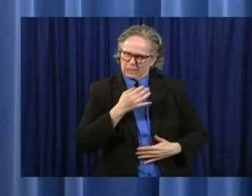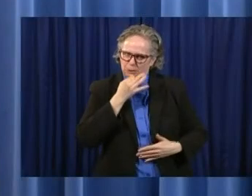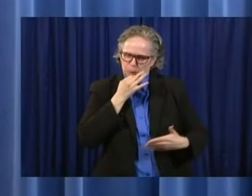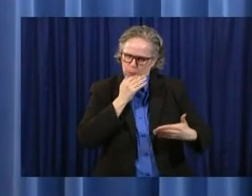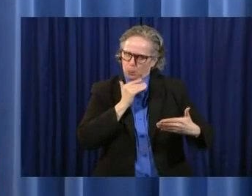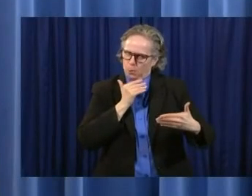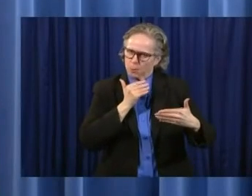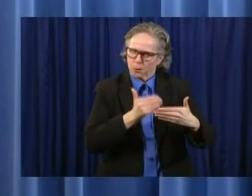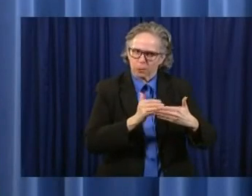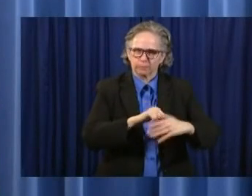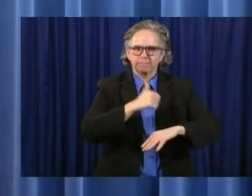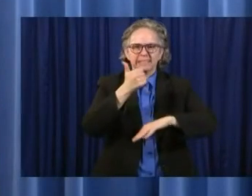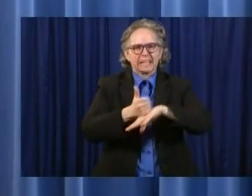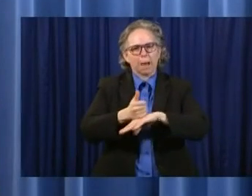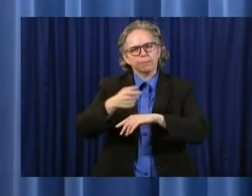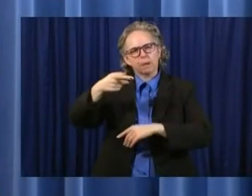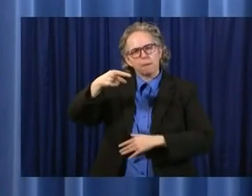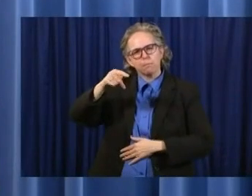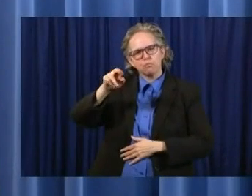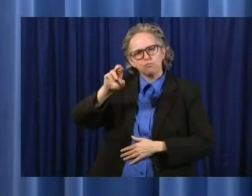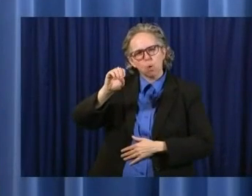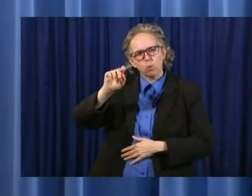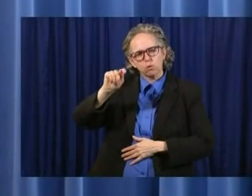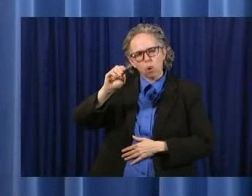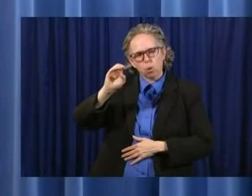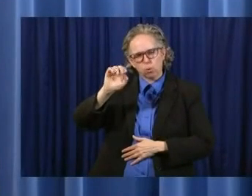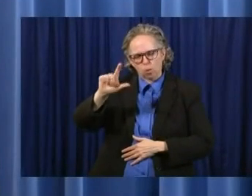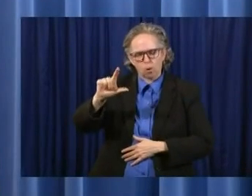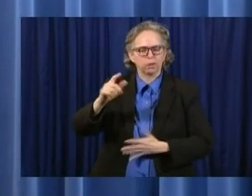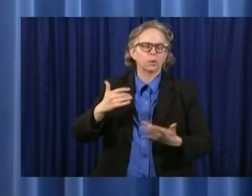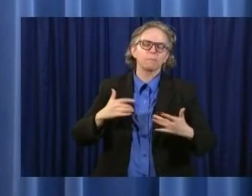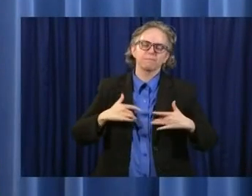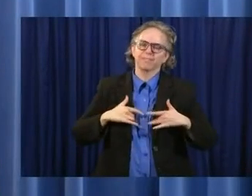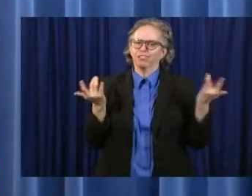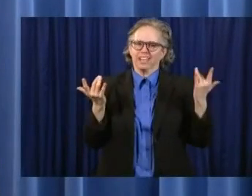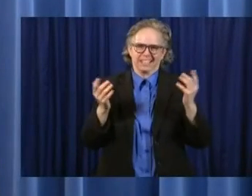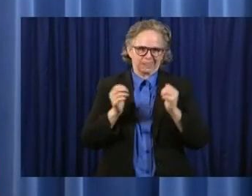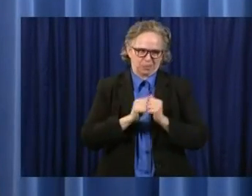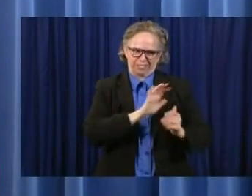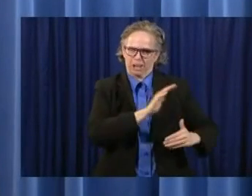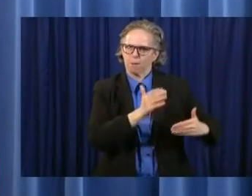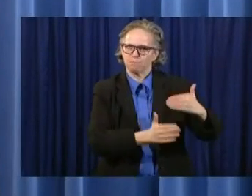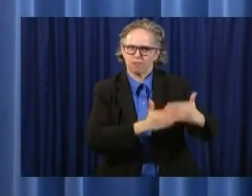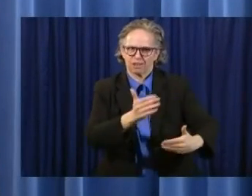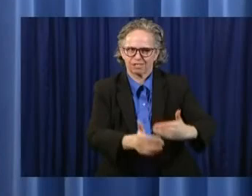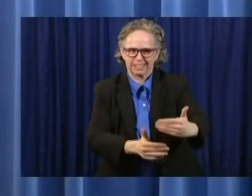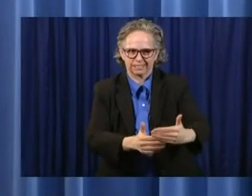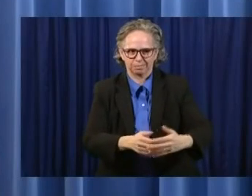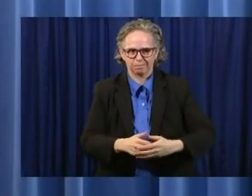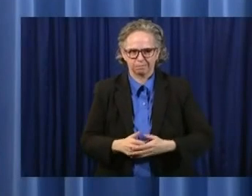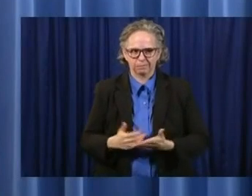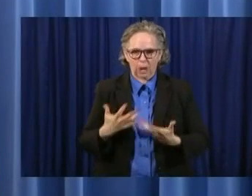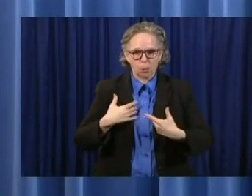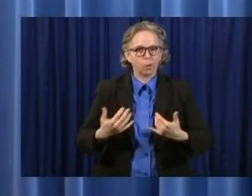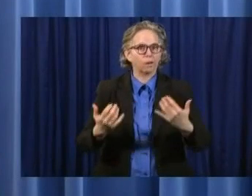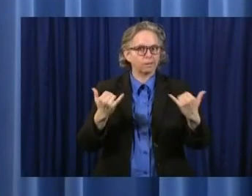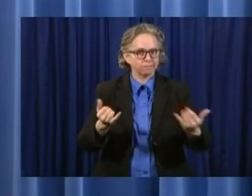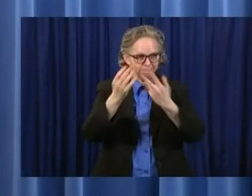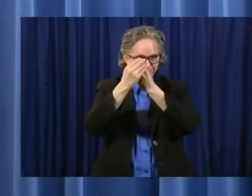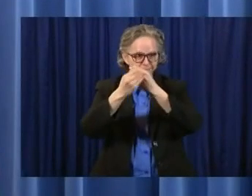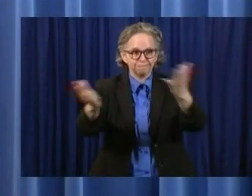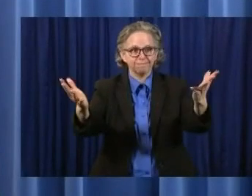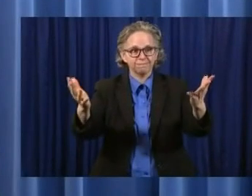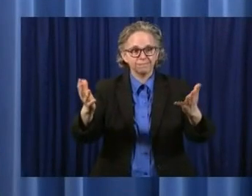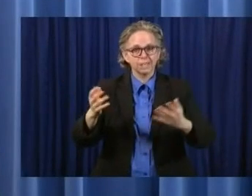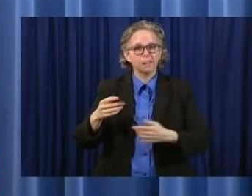we're very happy about that. within the next several days, we'll be rolling out that protocol, and at the same time, we will